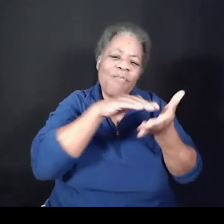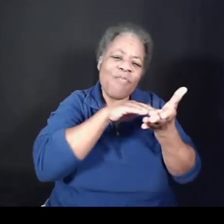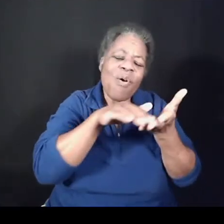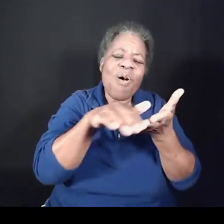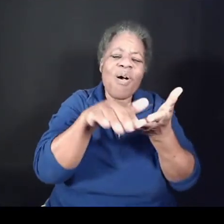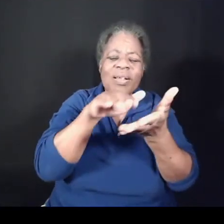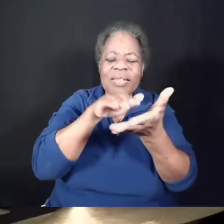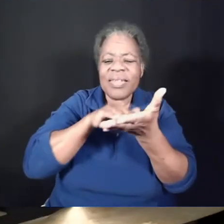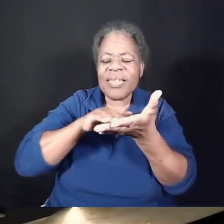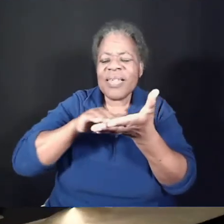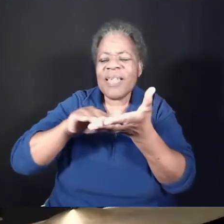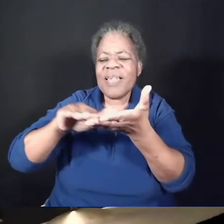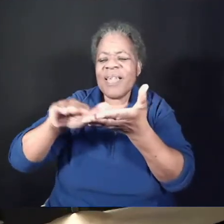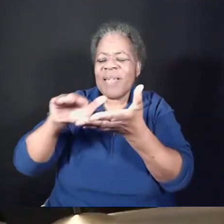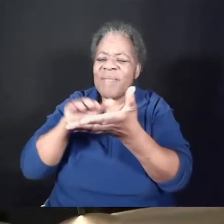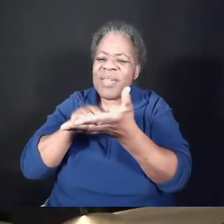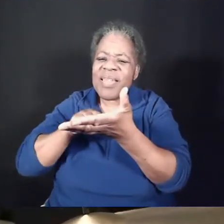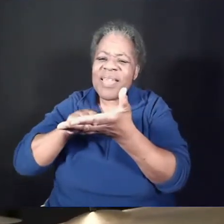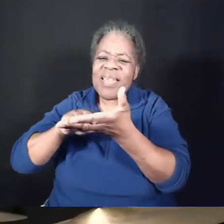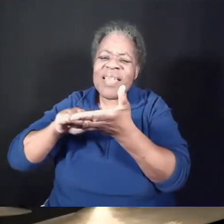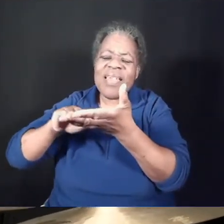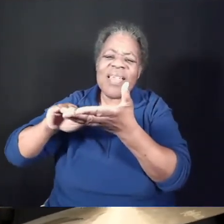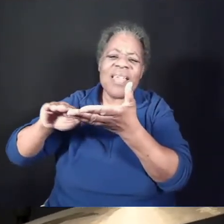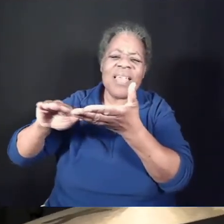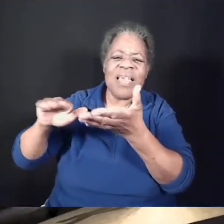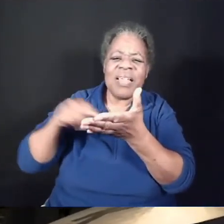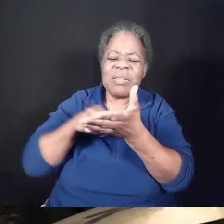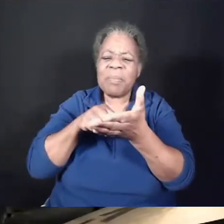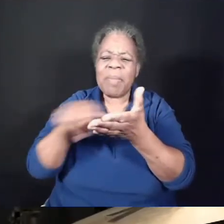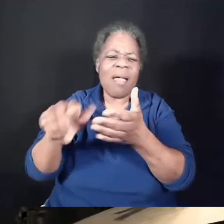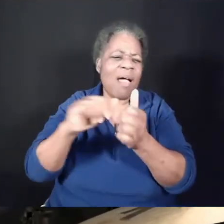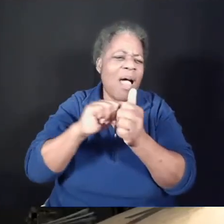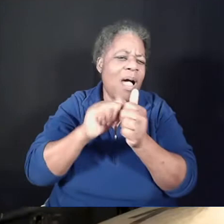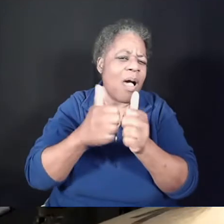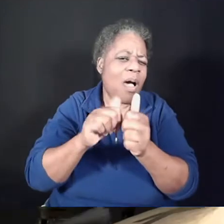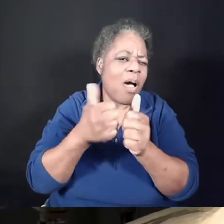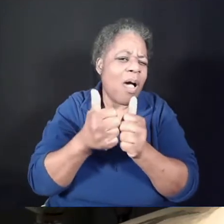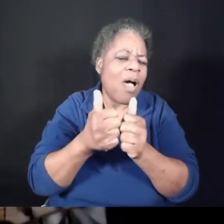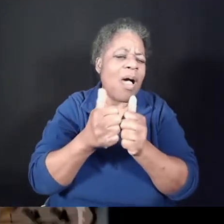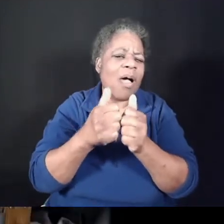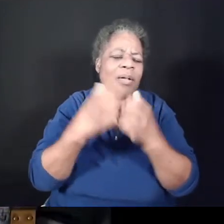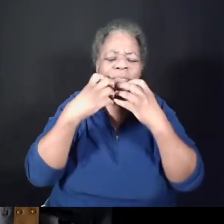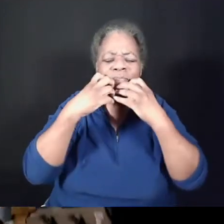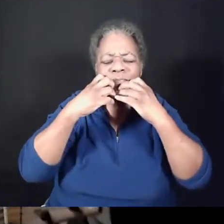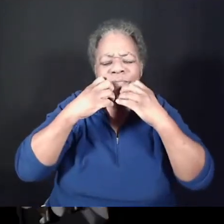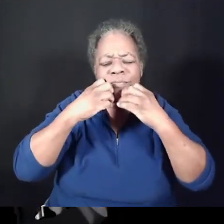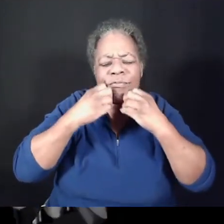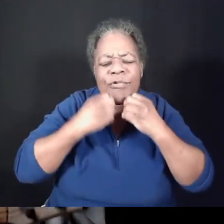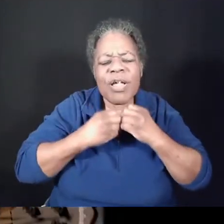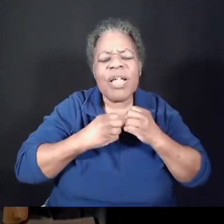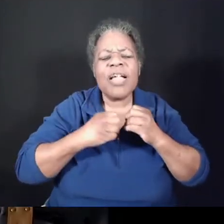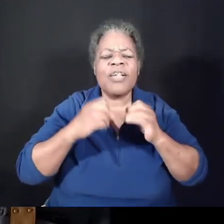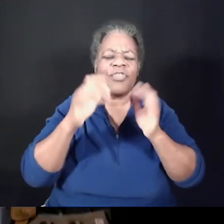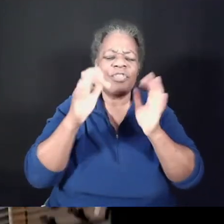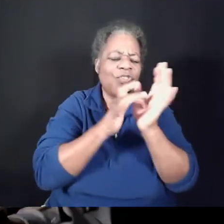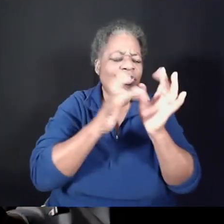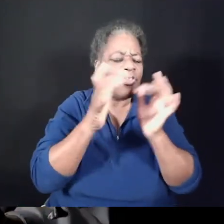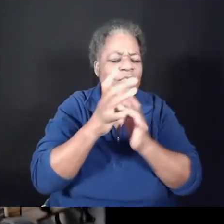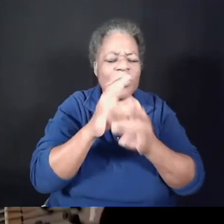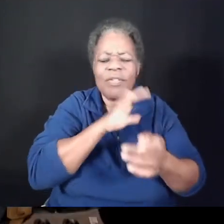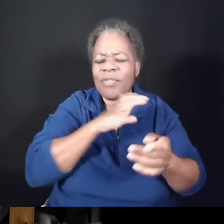was born with the precious blood of